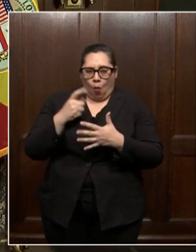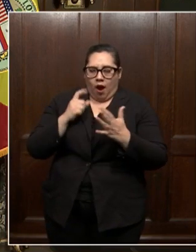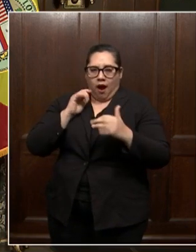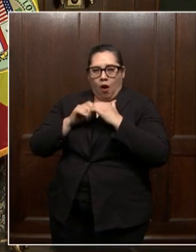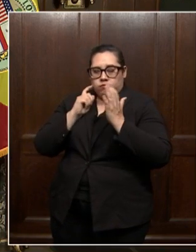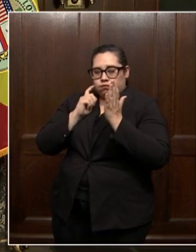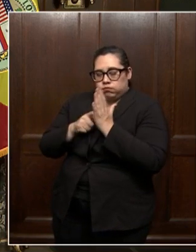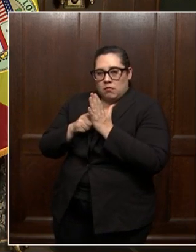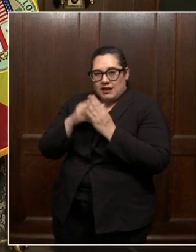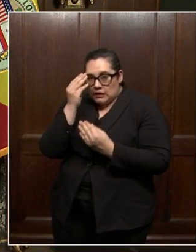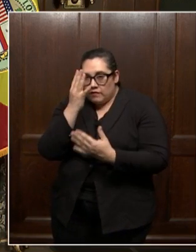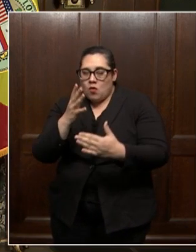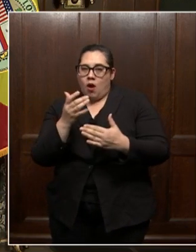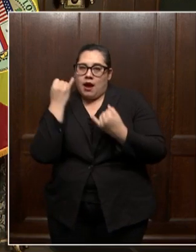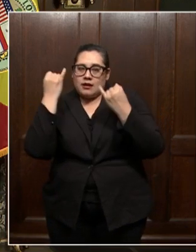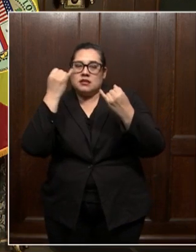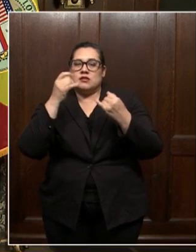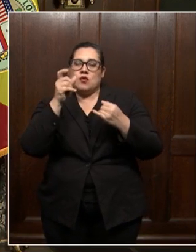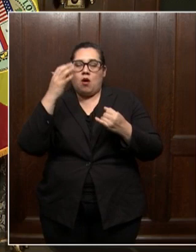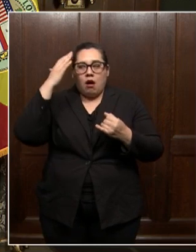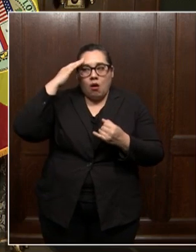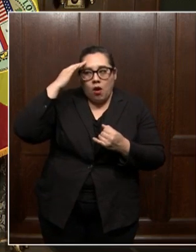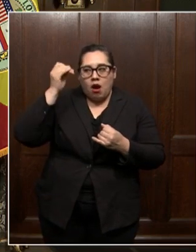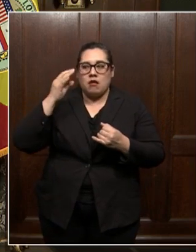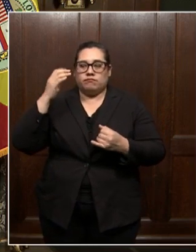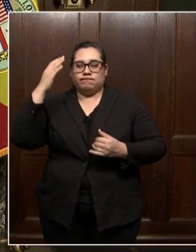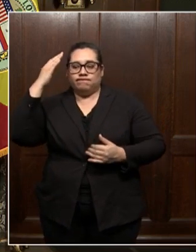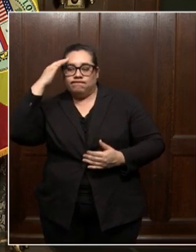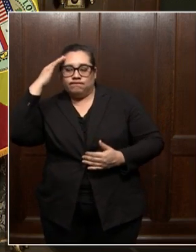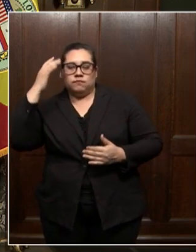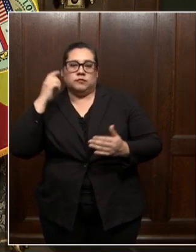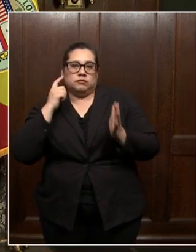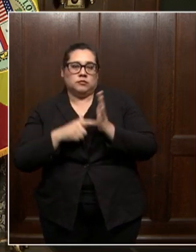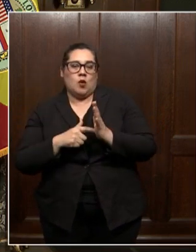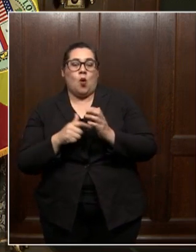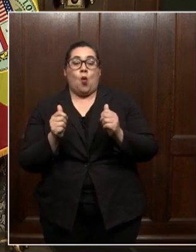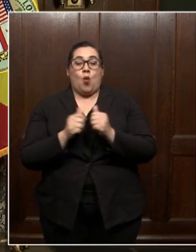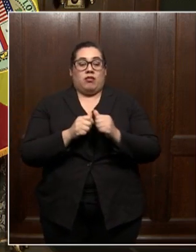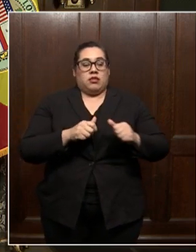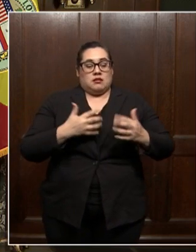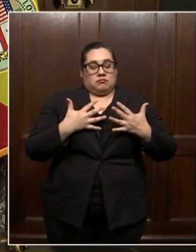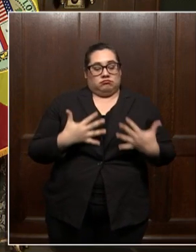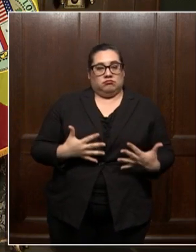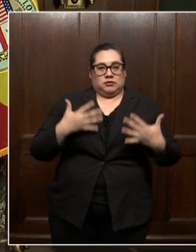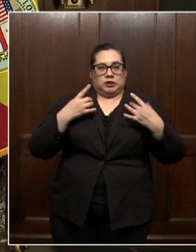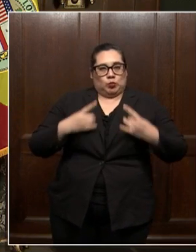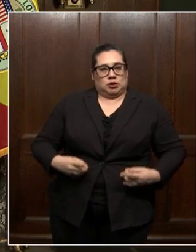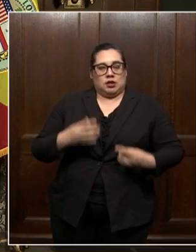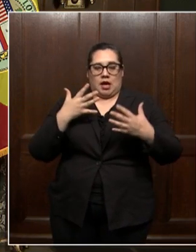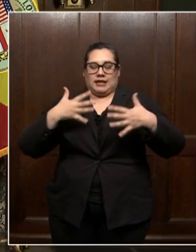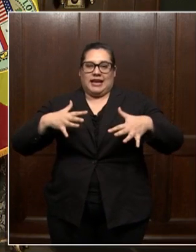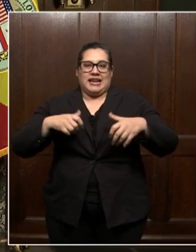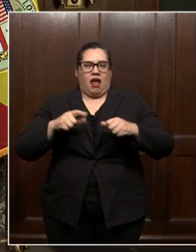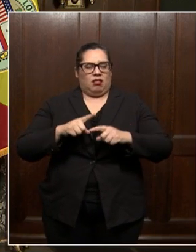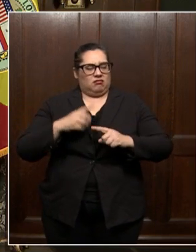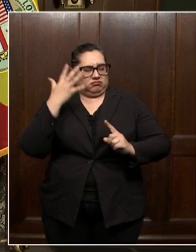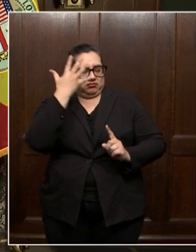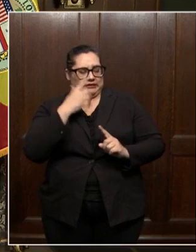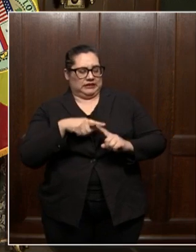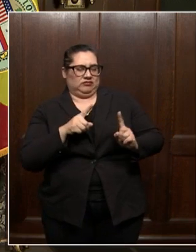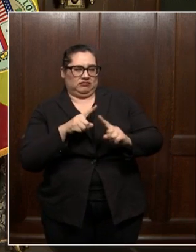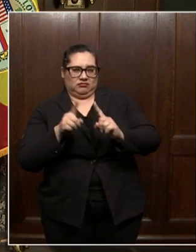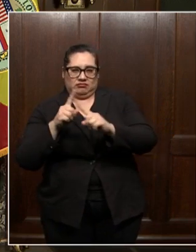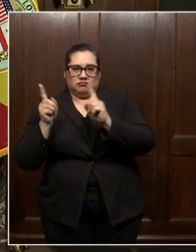of and cognizant of. Within depression and anxiety, it can look different in all of us and those symptoms vary from person to